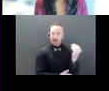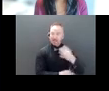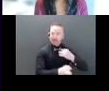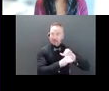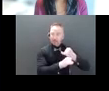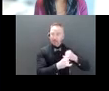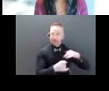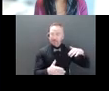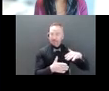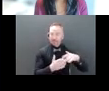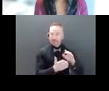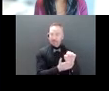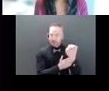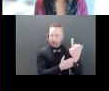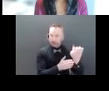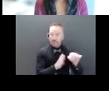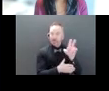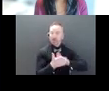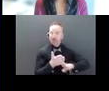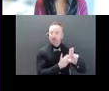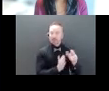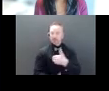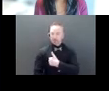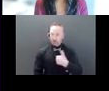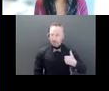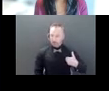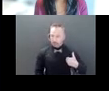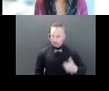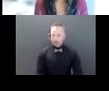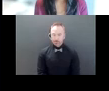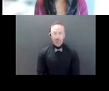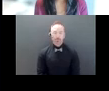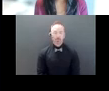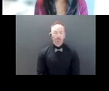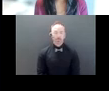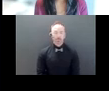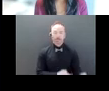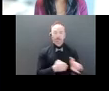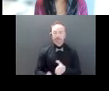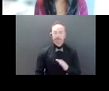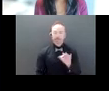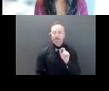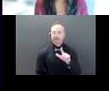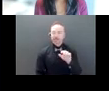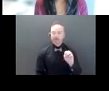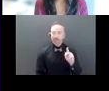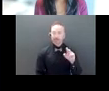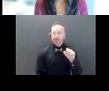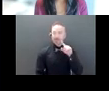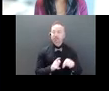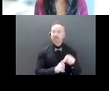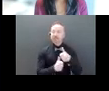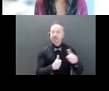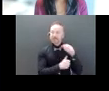Studies and Education of the University of Toronto. Jennifer Leigh Michaels is a senior advisor